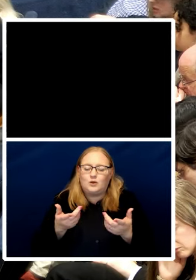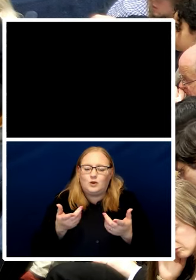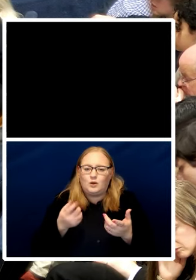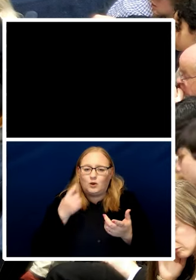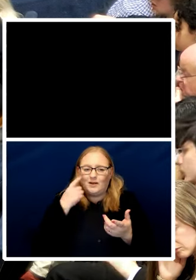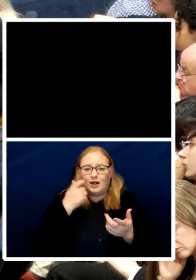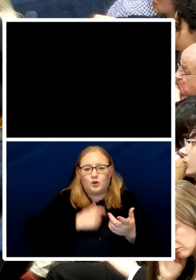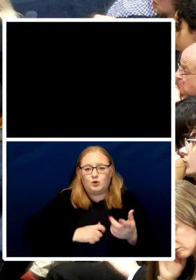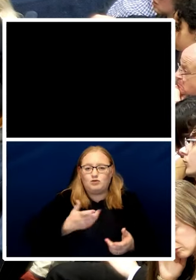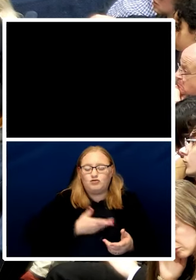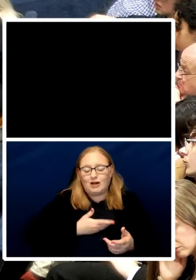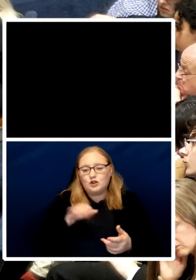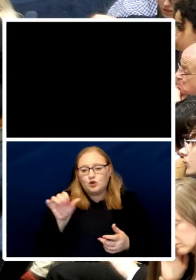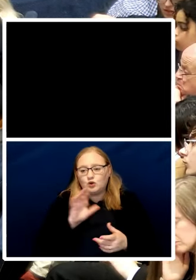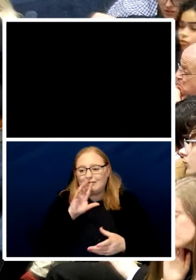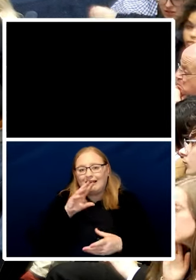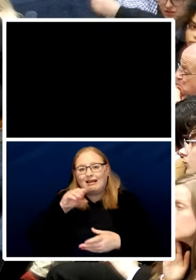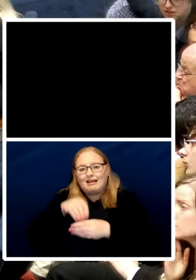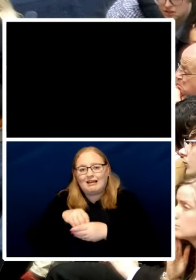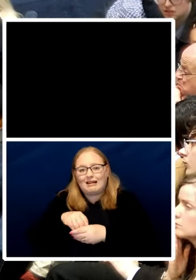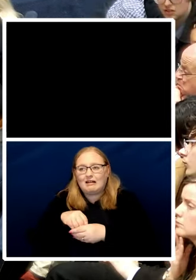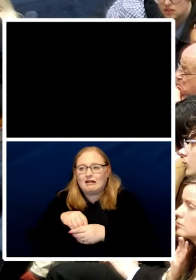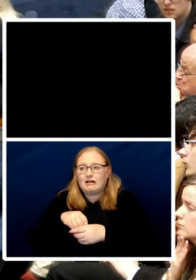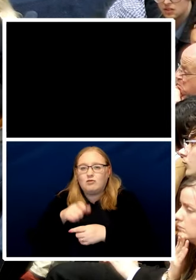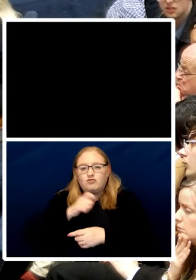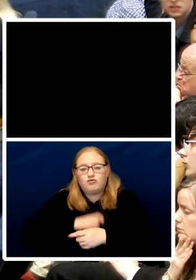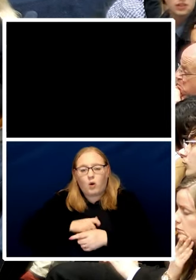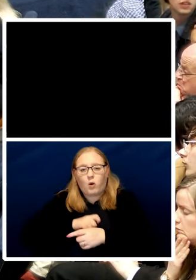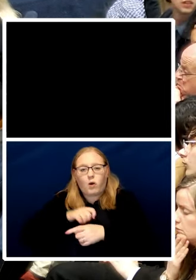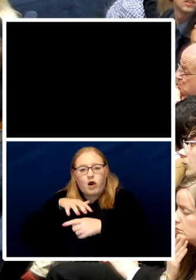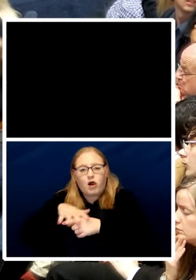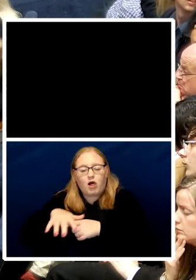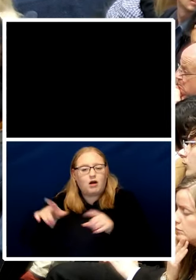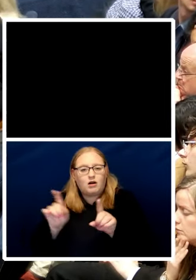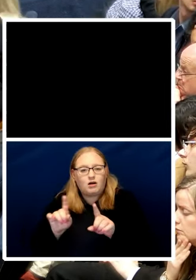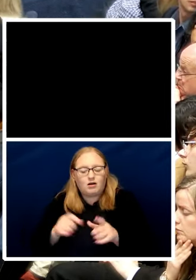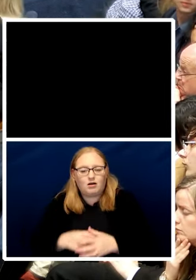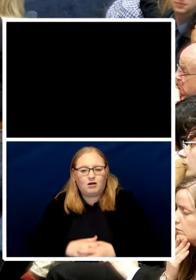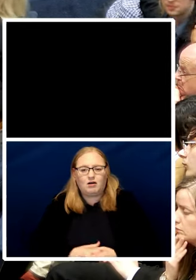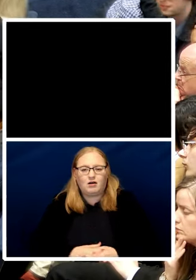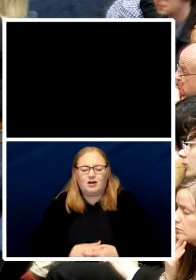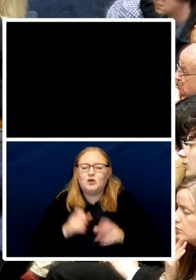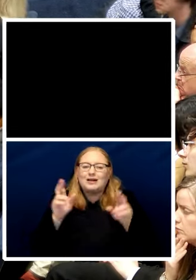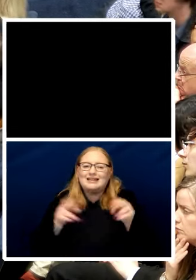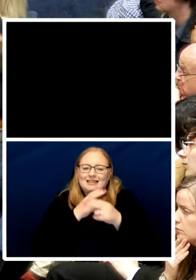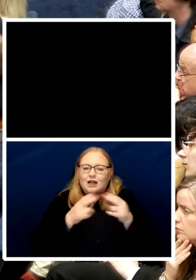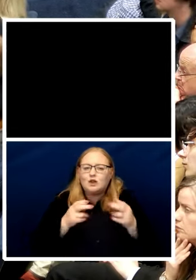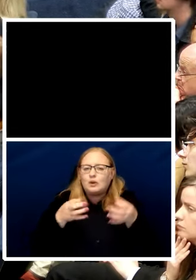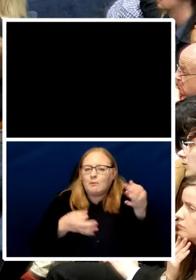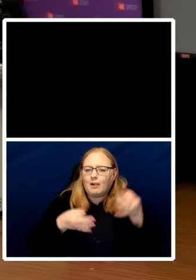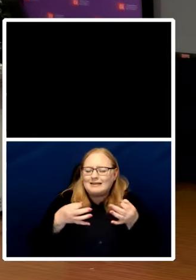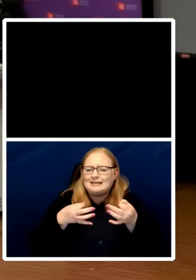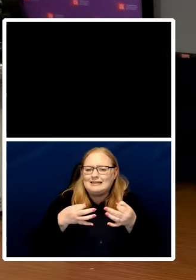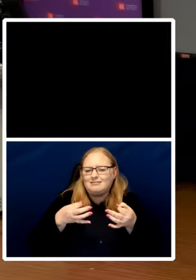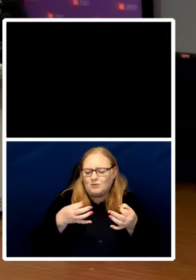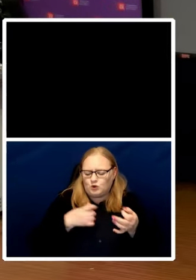and politics um what is its role as part of the wider package of international politics thank you